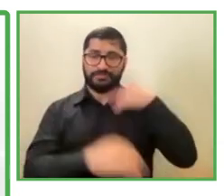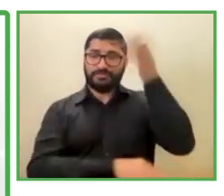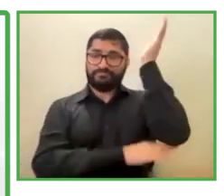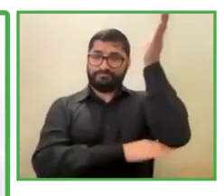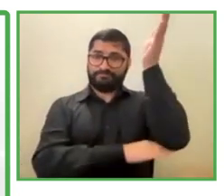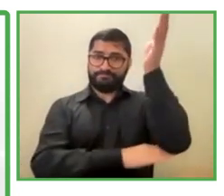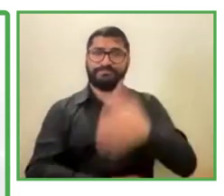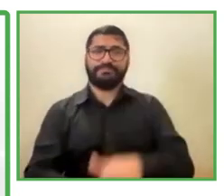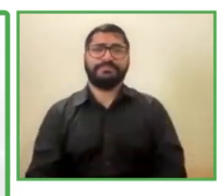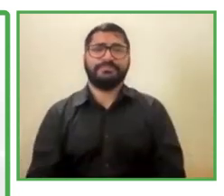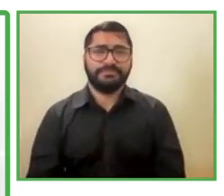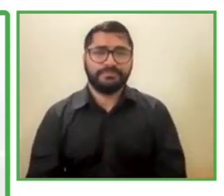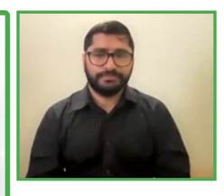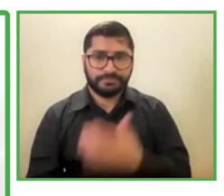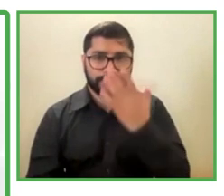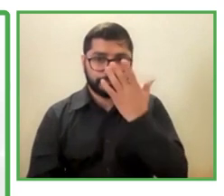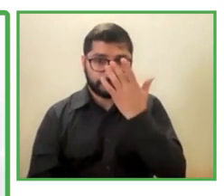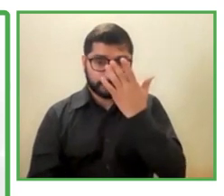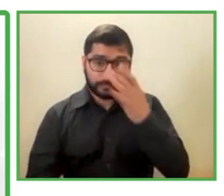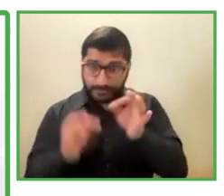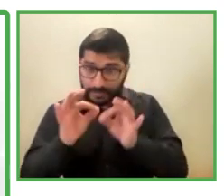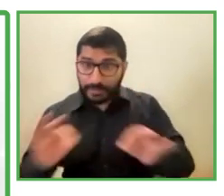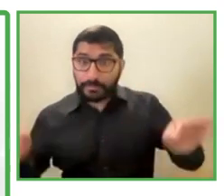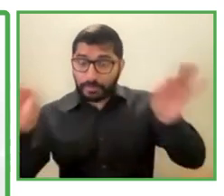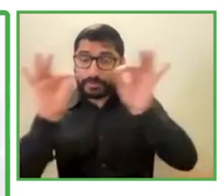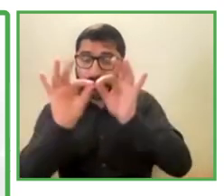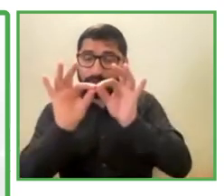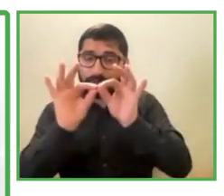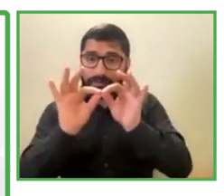it's basic that,